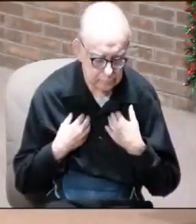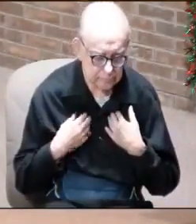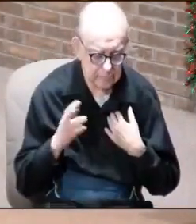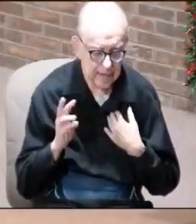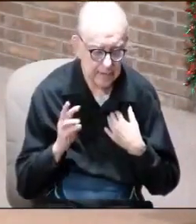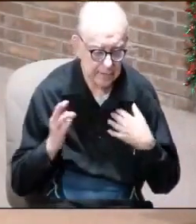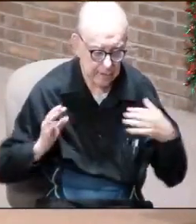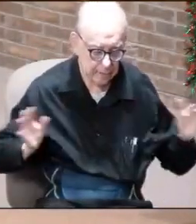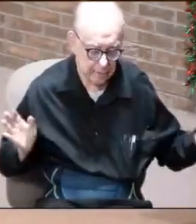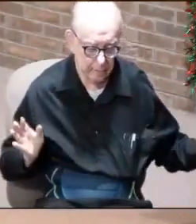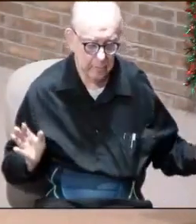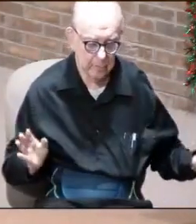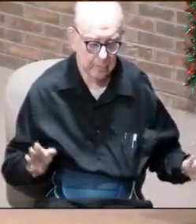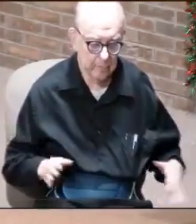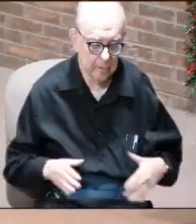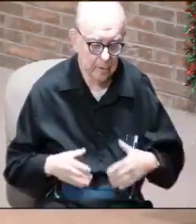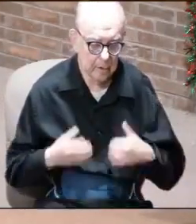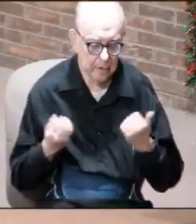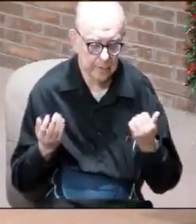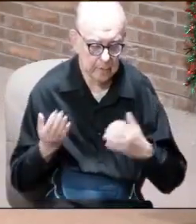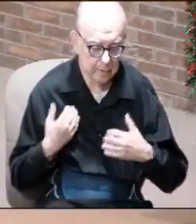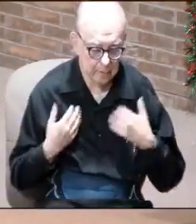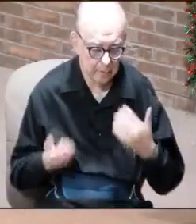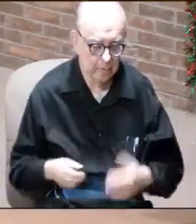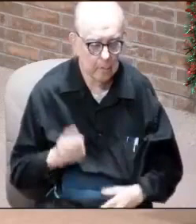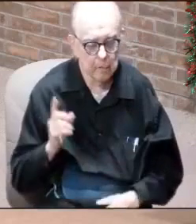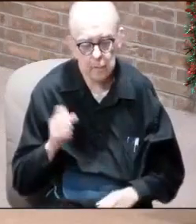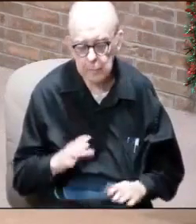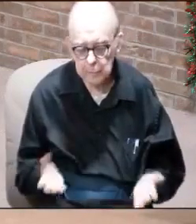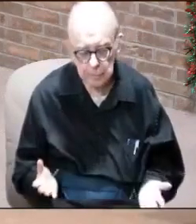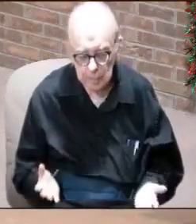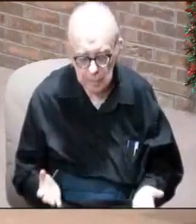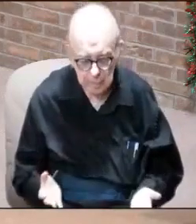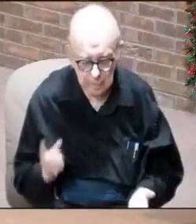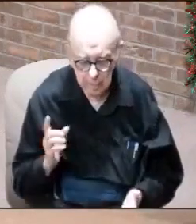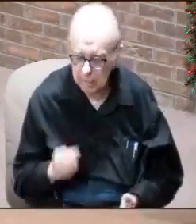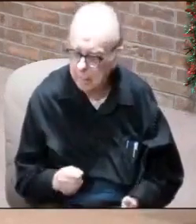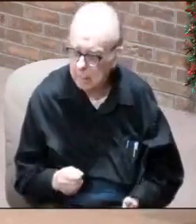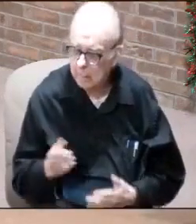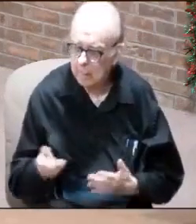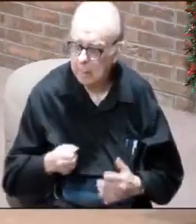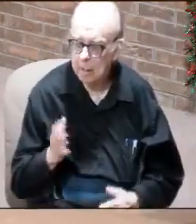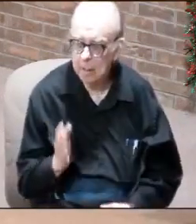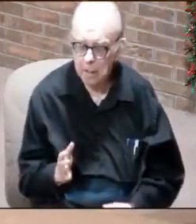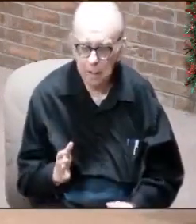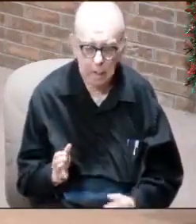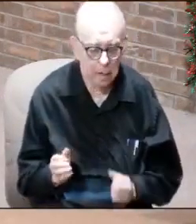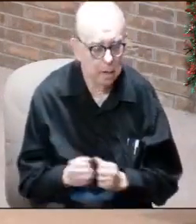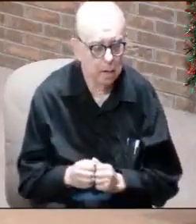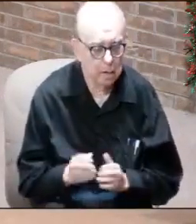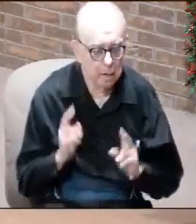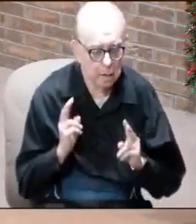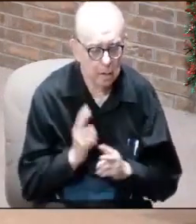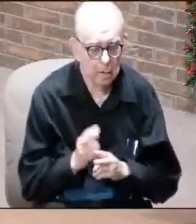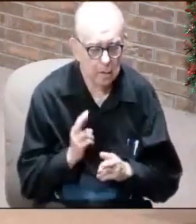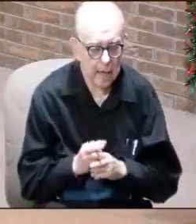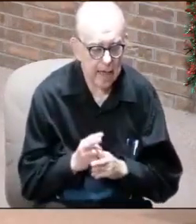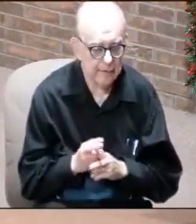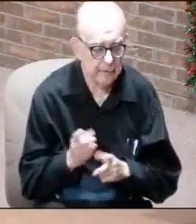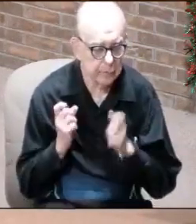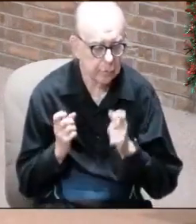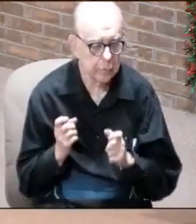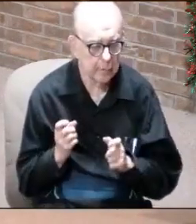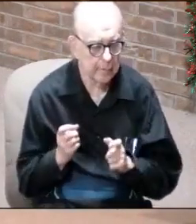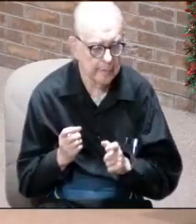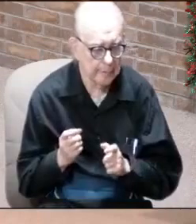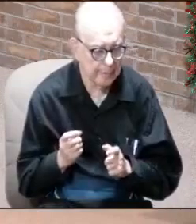wings. They were a living creature. And what were they supposed to do? They were supposed to serve God with watchfulness and swiftness.